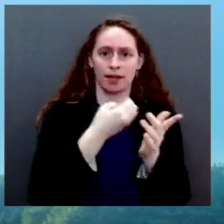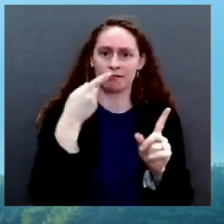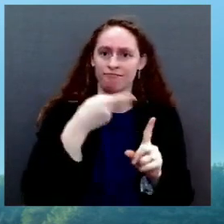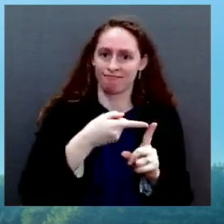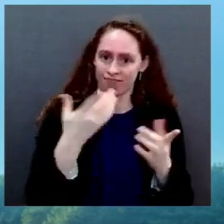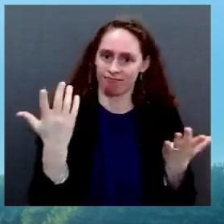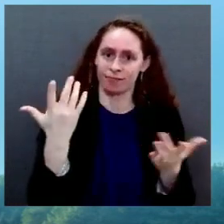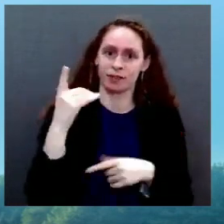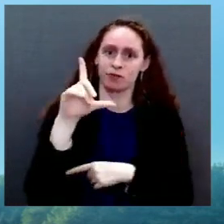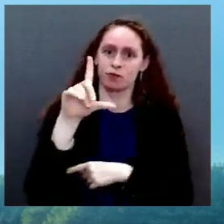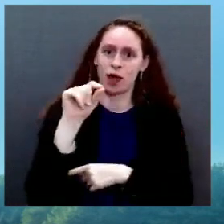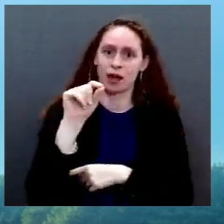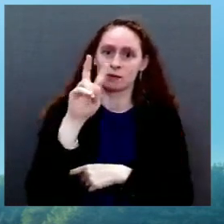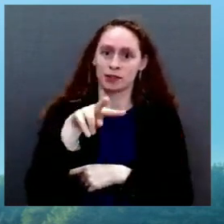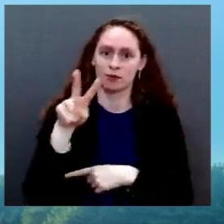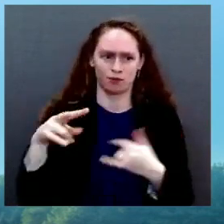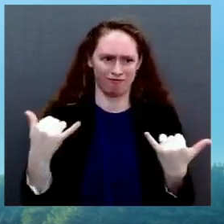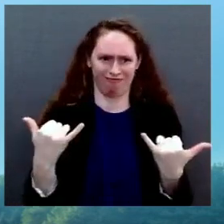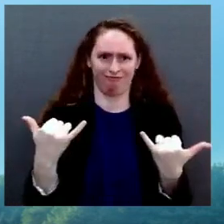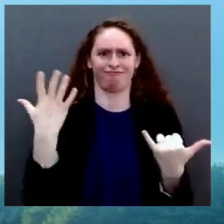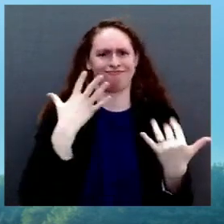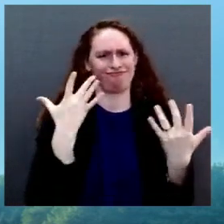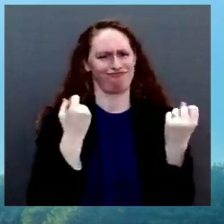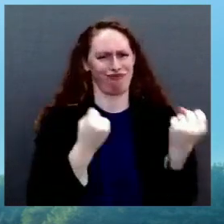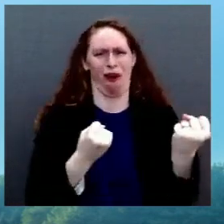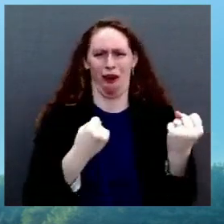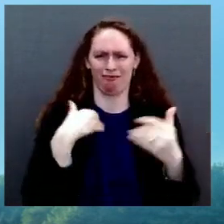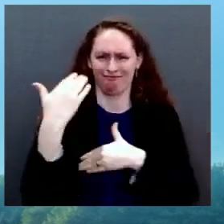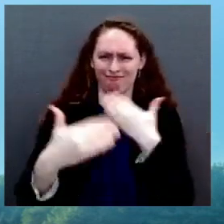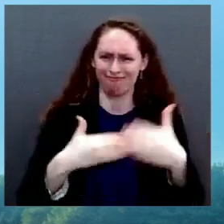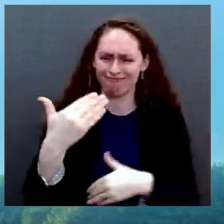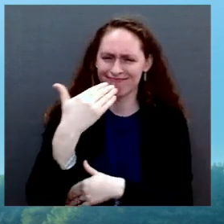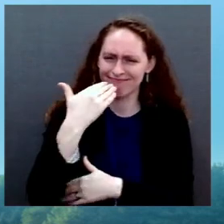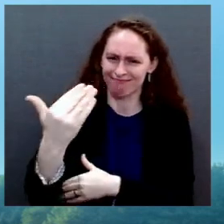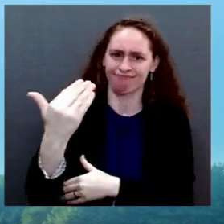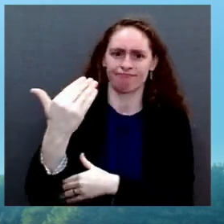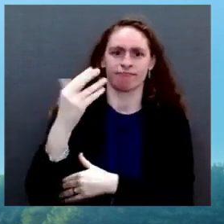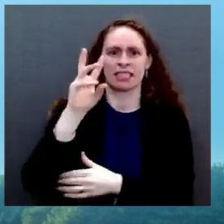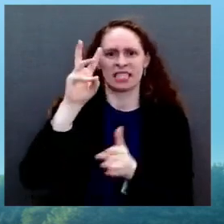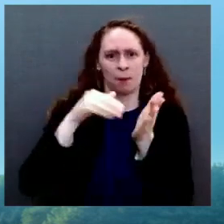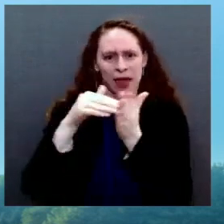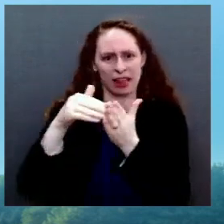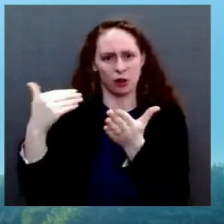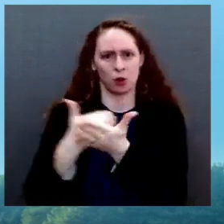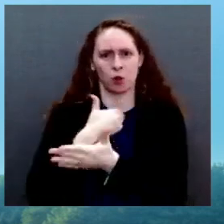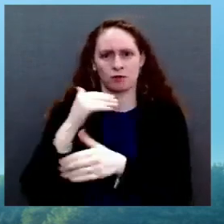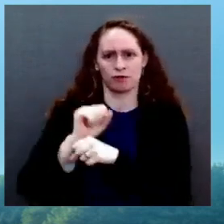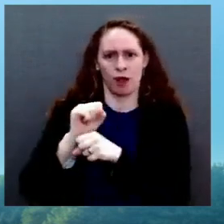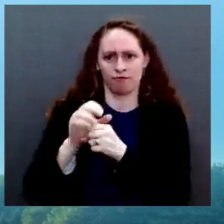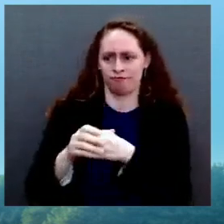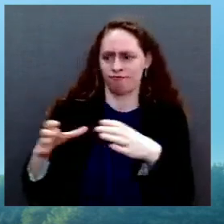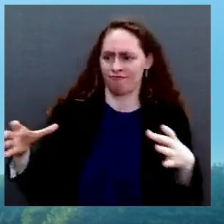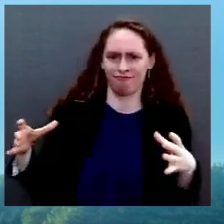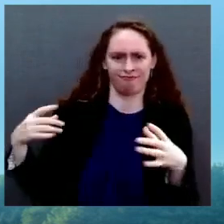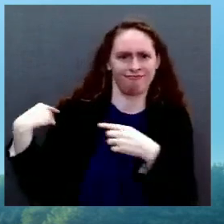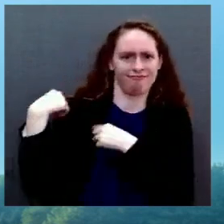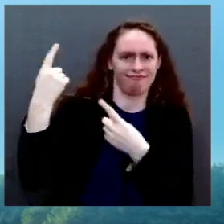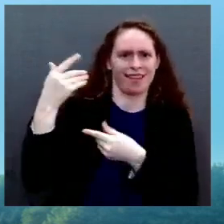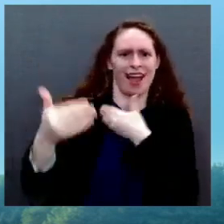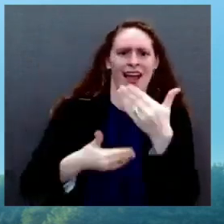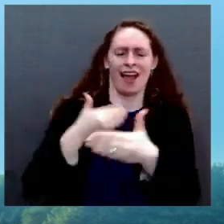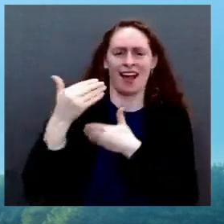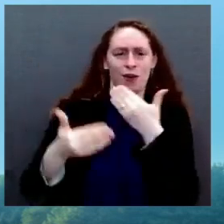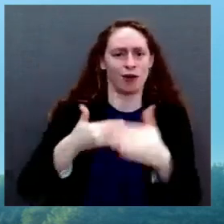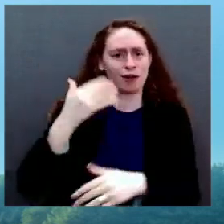number for a new president, have been created since January last. Unemployment is down to 4.2 percent, three